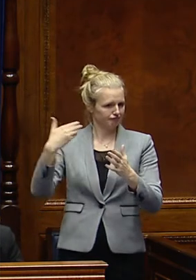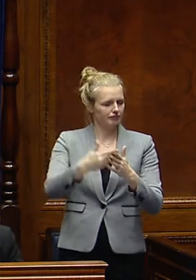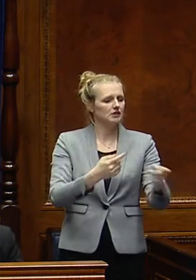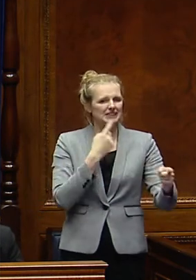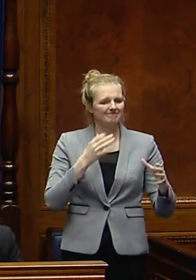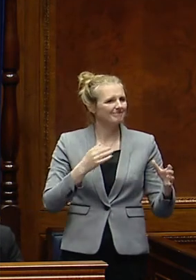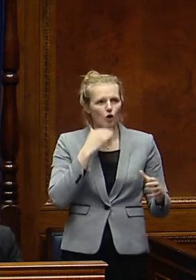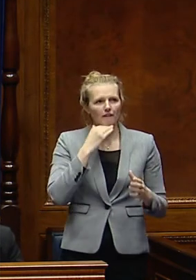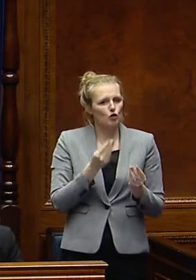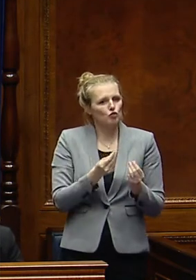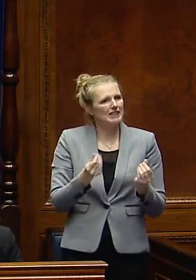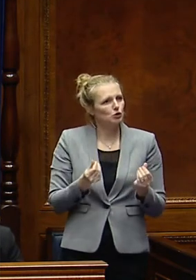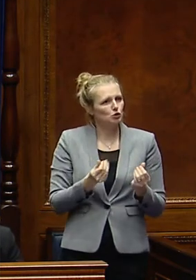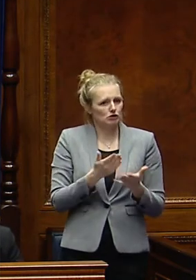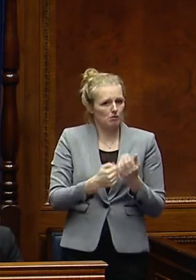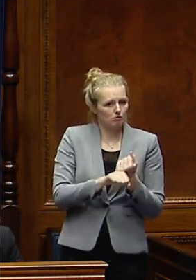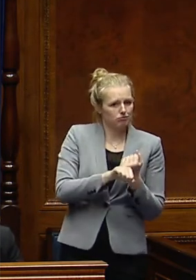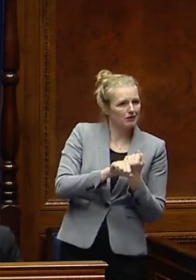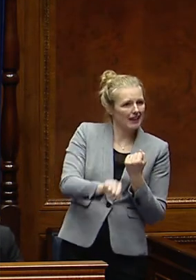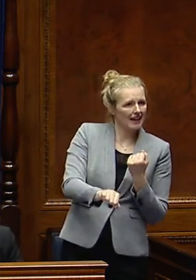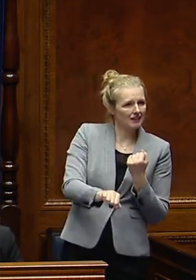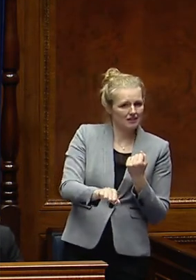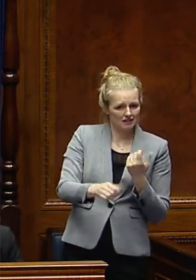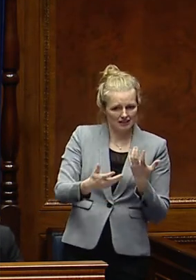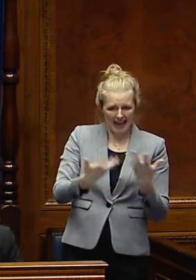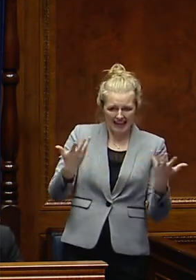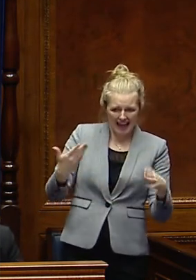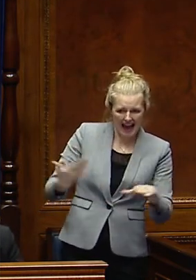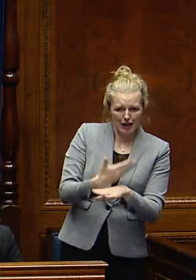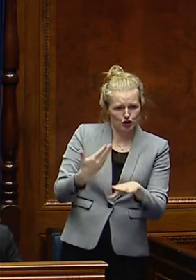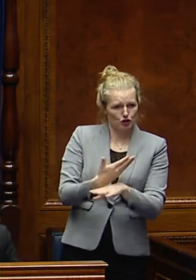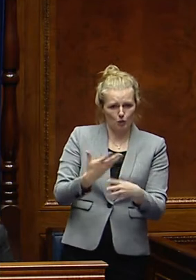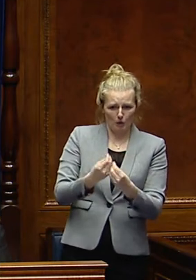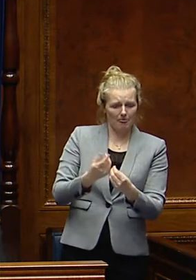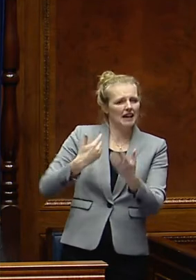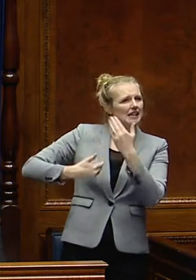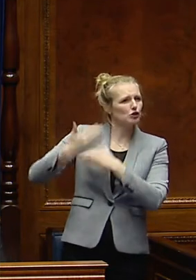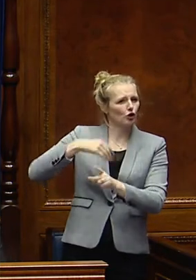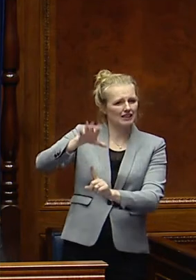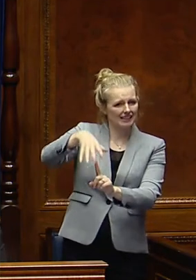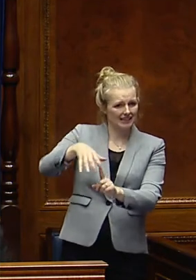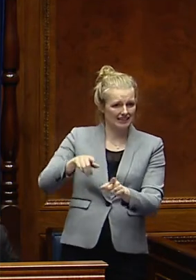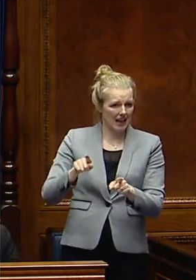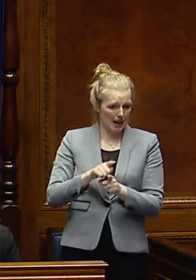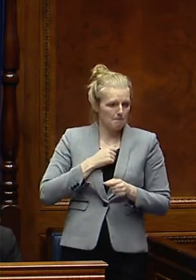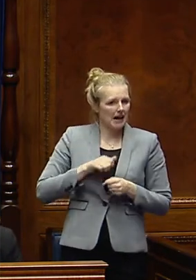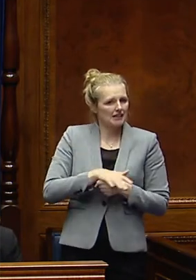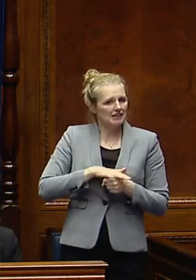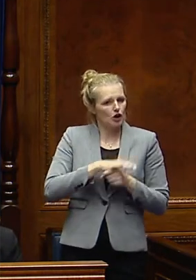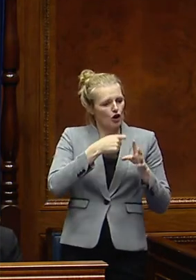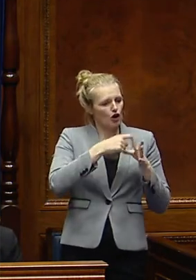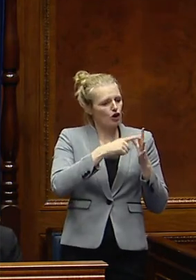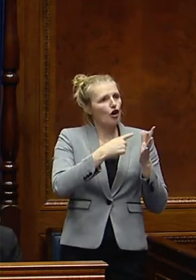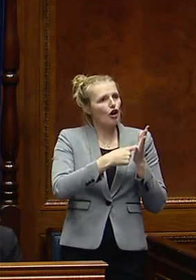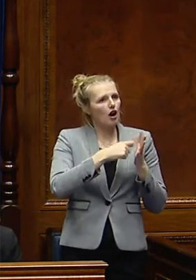to adequately protect and take preventative actions against historic sites like the one in my constituency, Curcubban